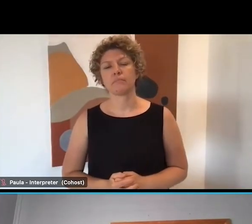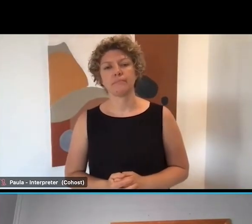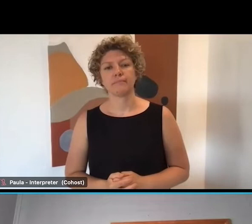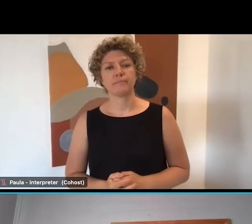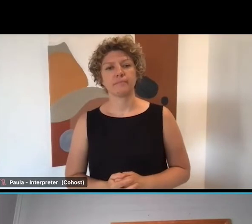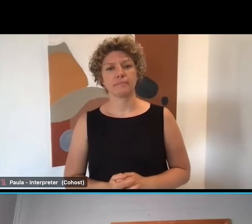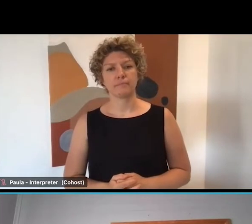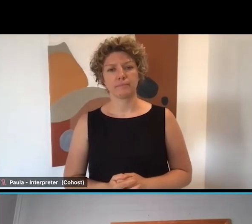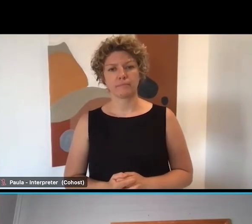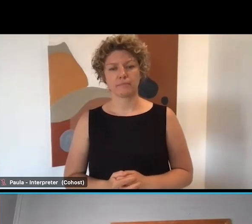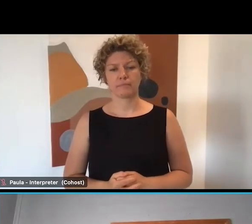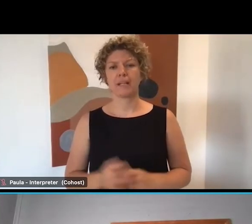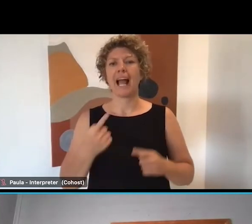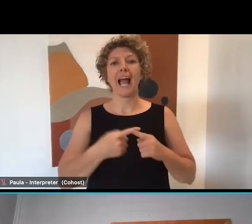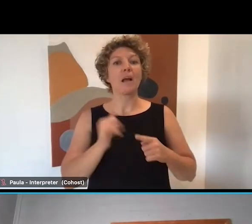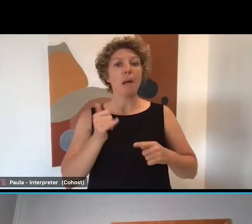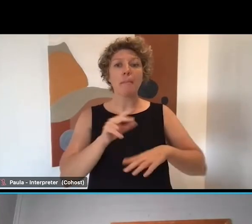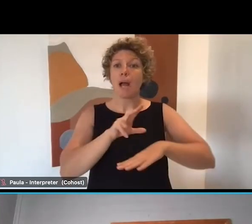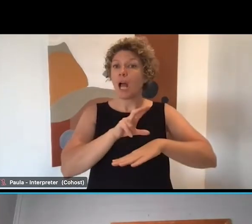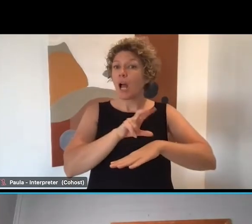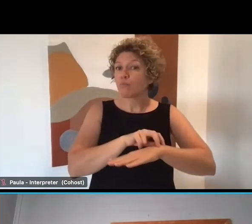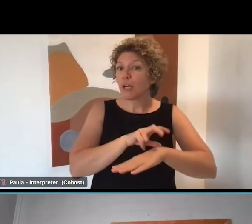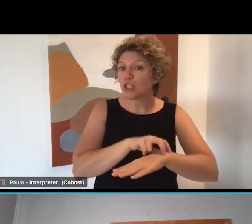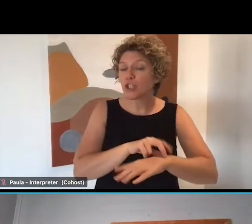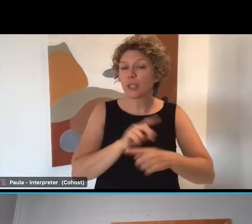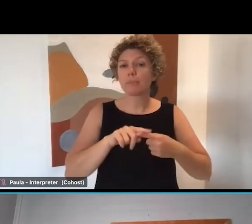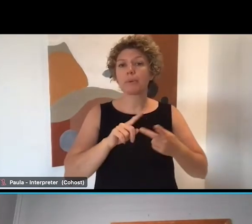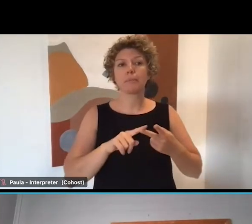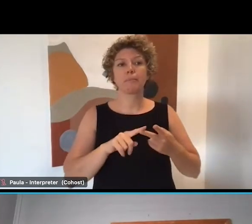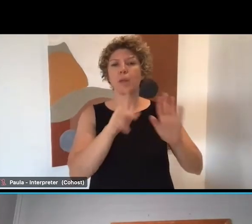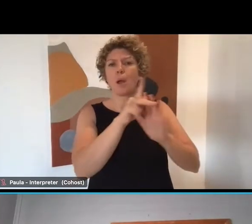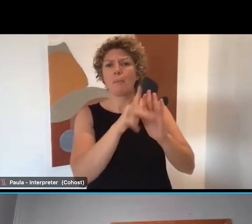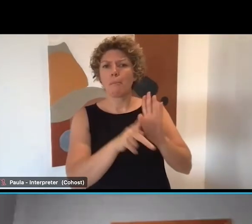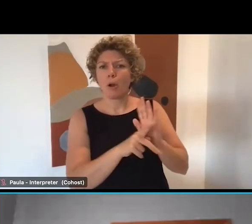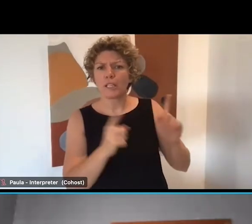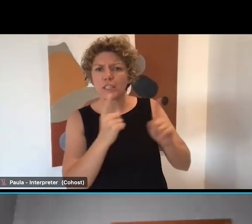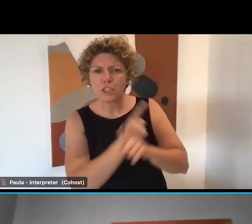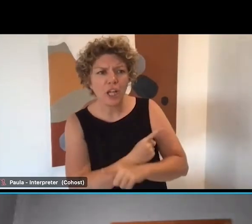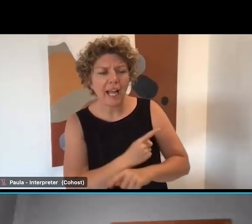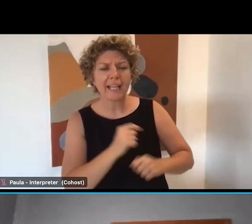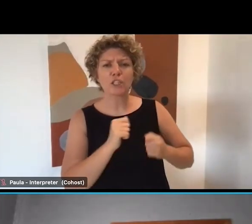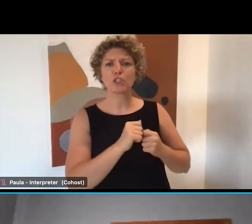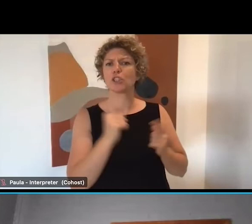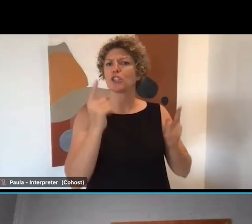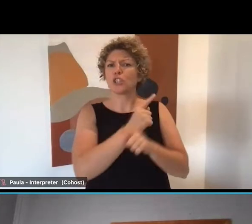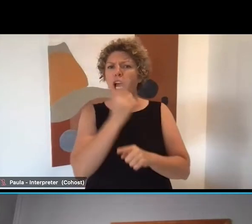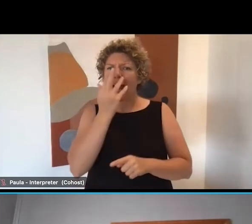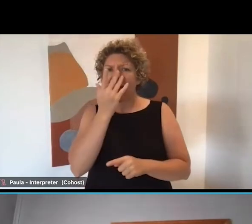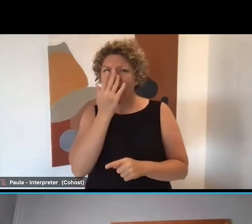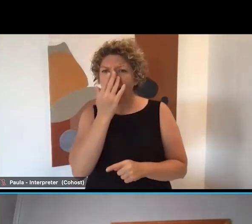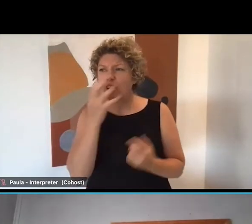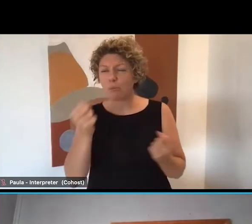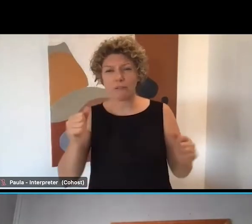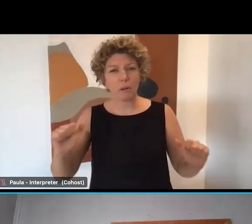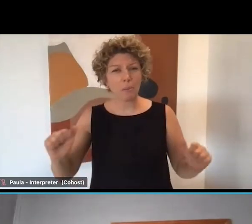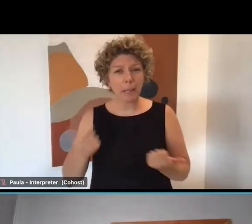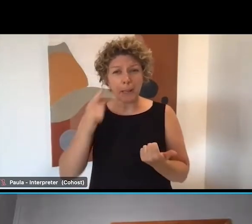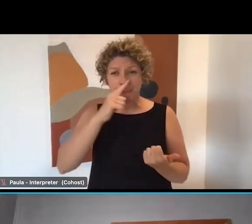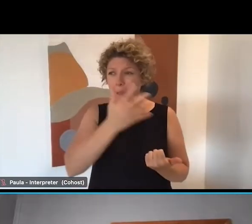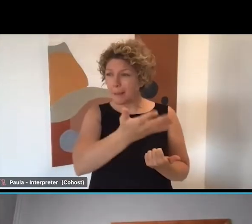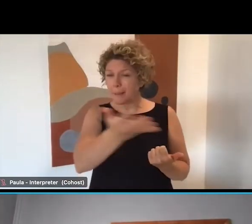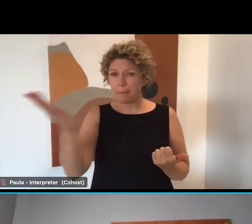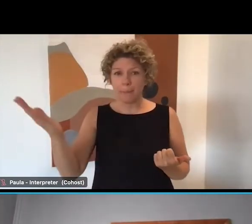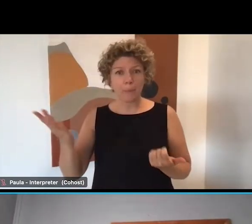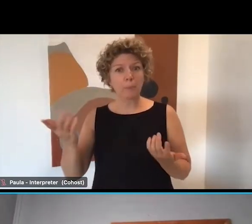policy discussions like broadening eligibility for people into our pre-employment programs to unlock the hidden workforce that might not be linked to an employment,